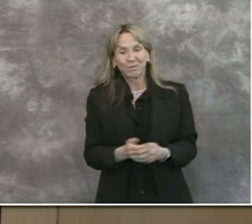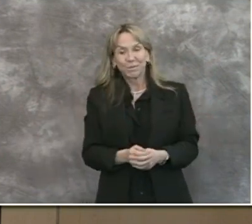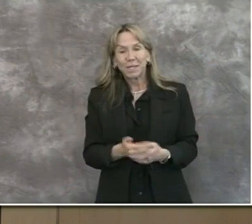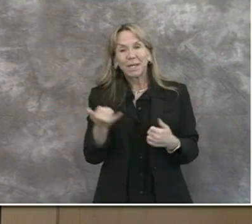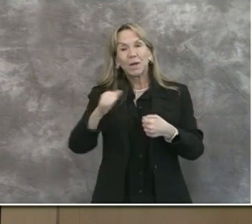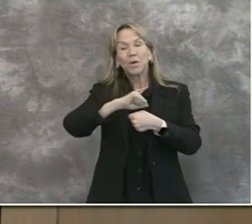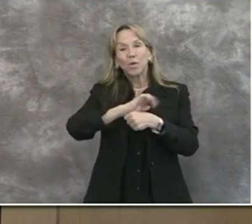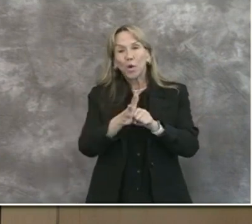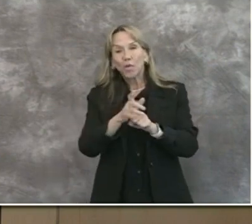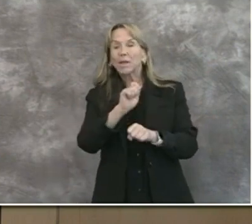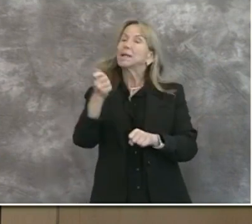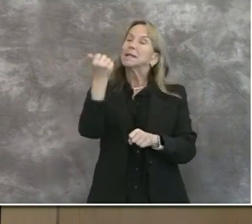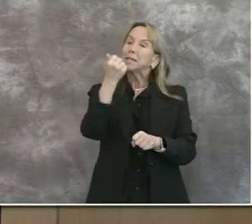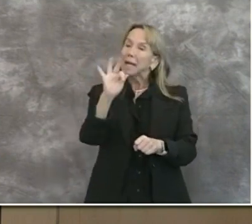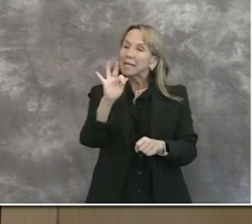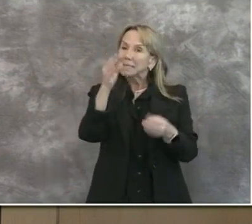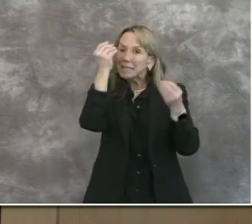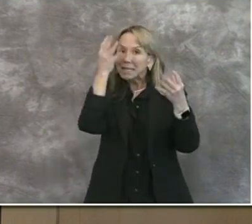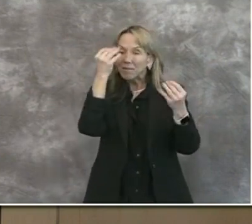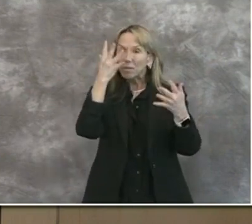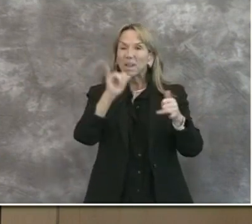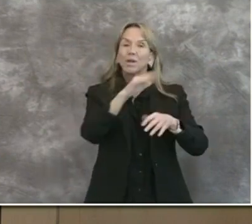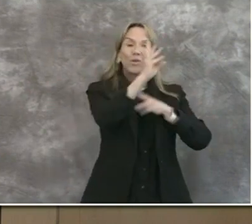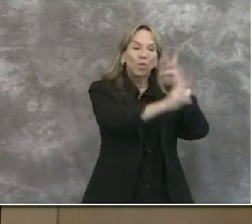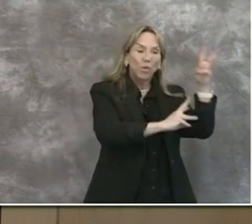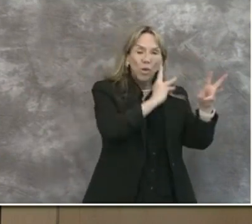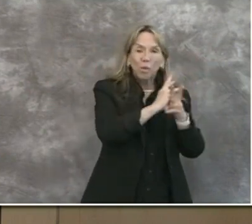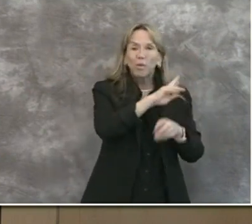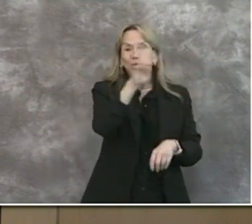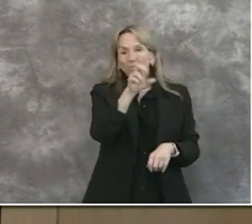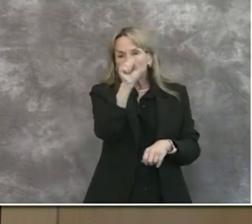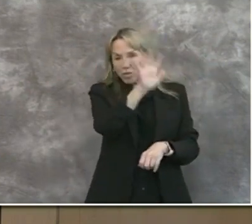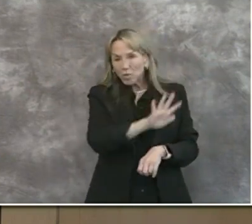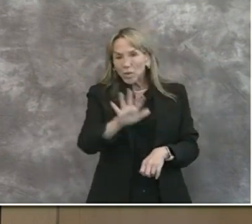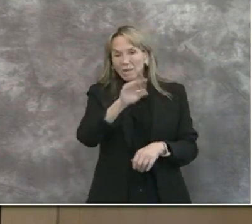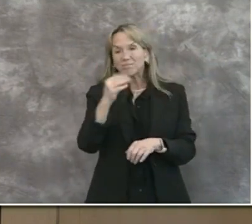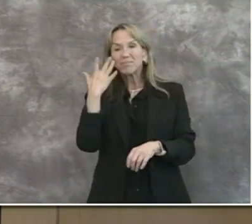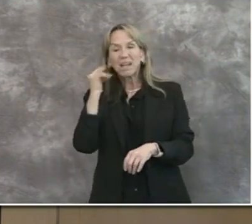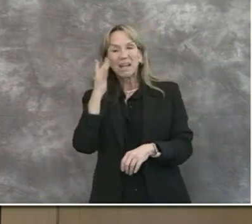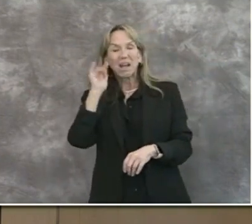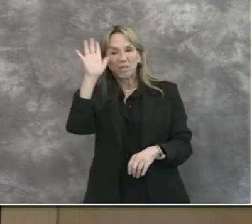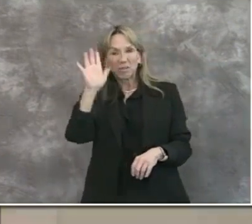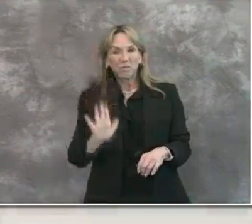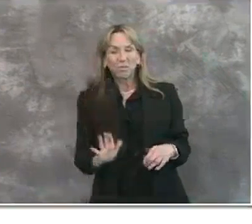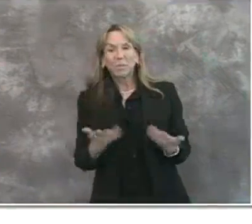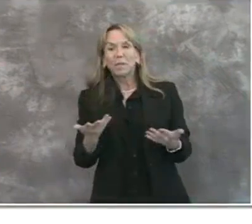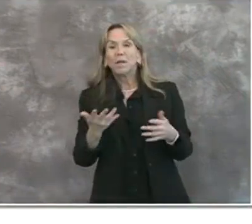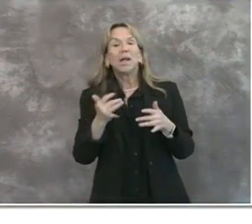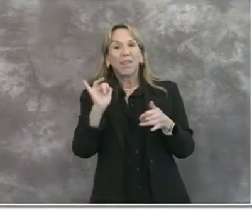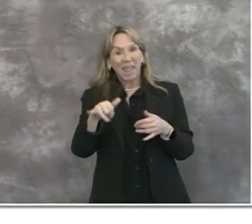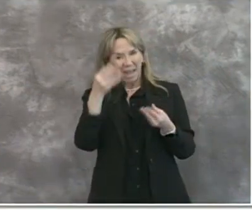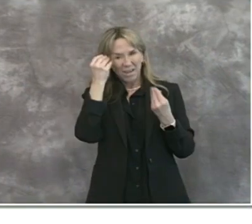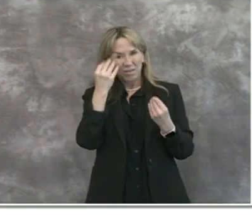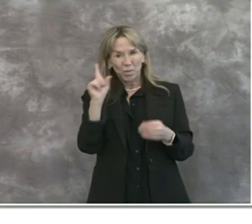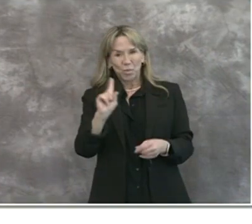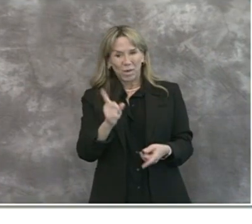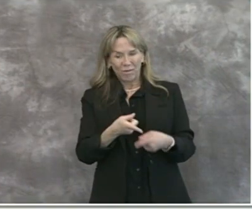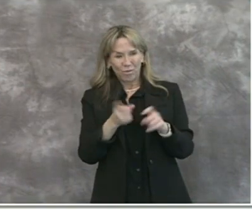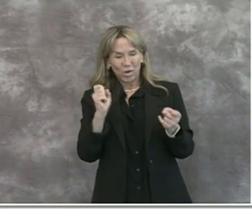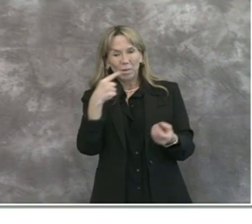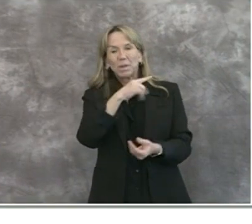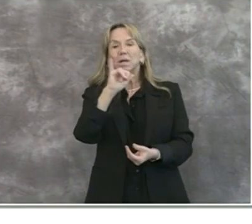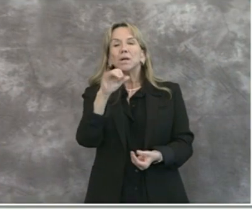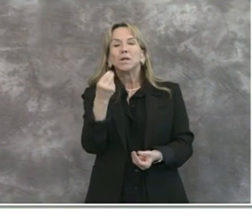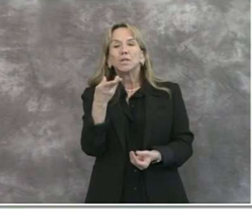COVID-19 update of global, national, and state statistics are based on data from the Johns Hopkins